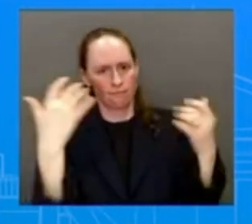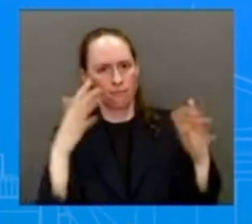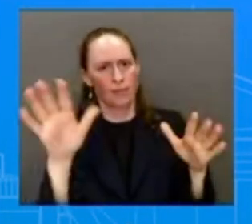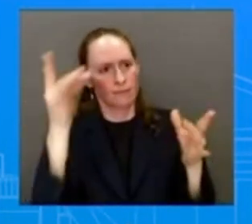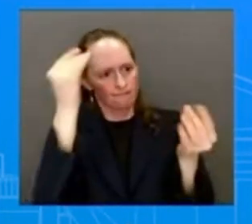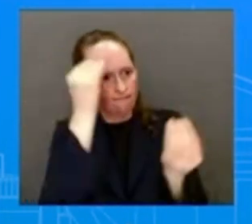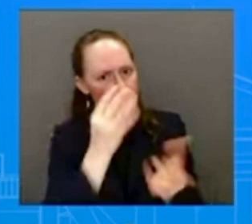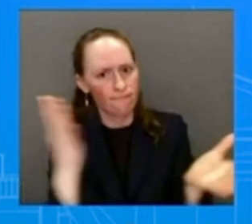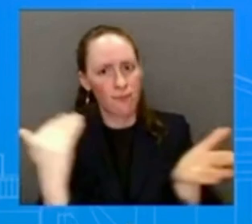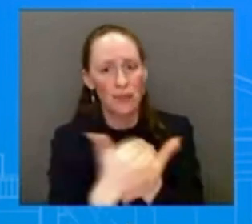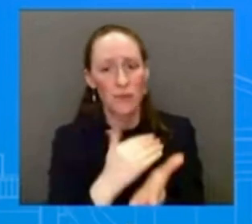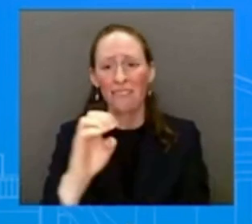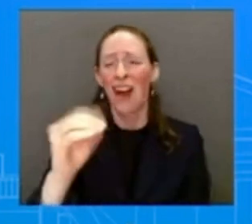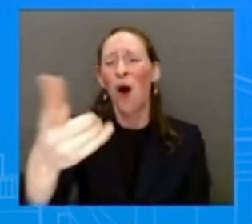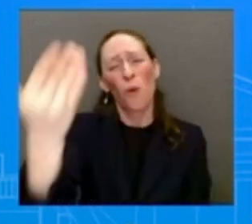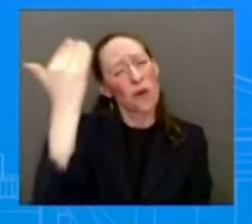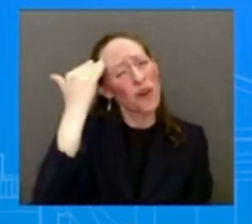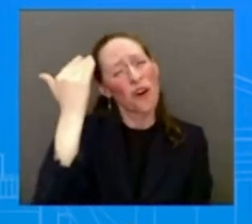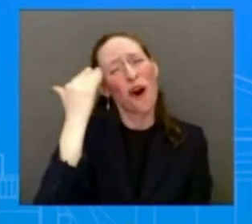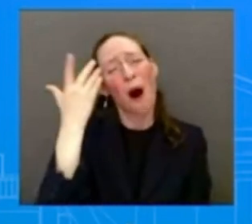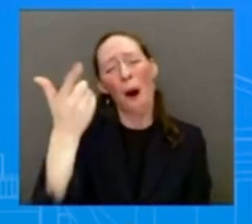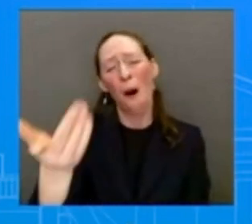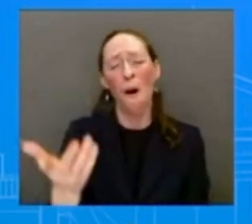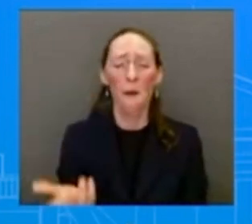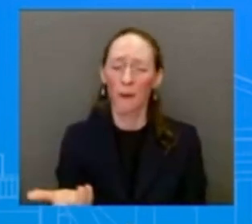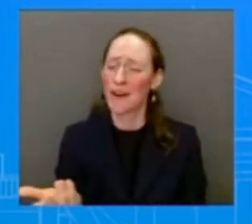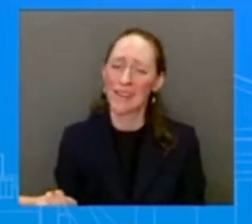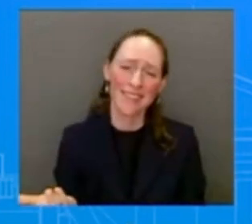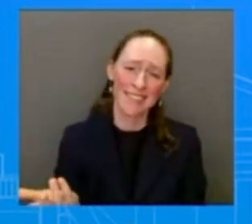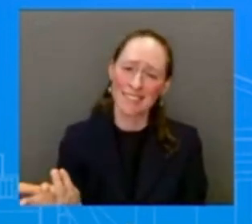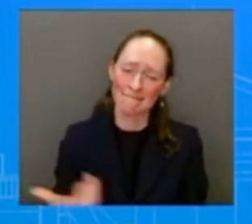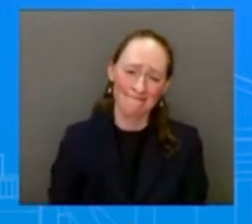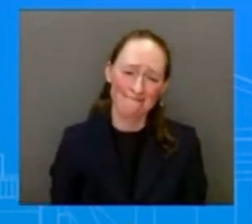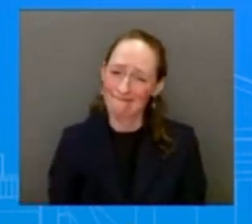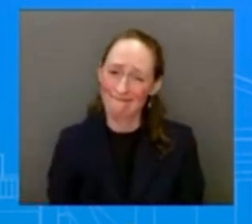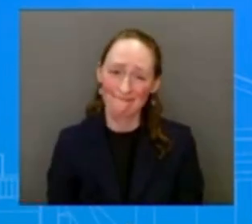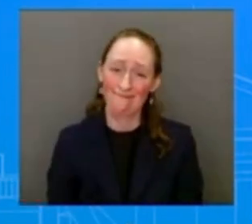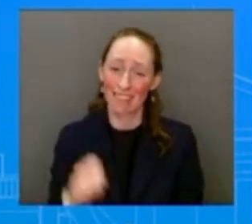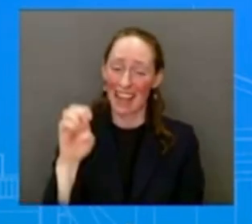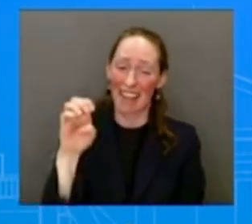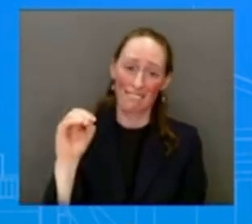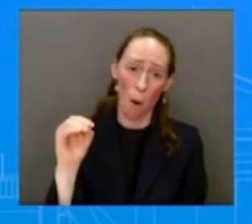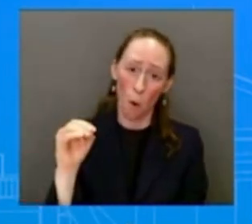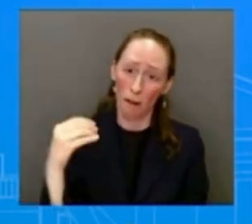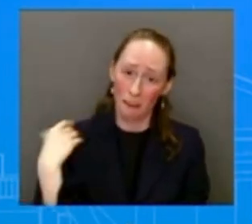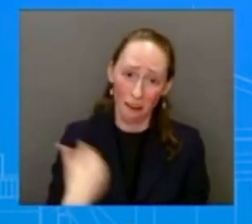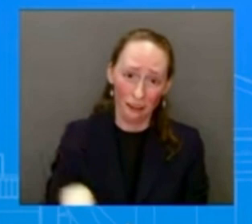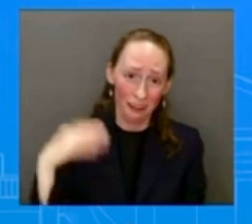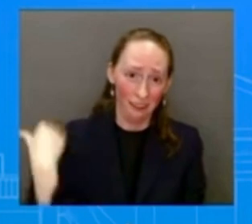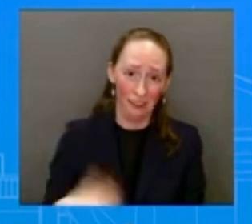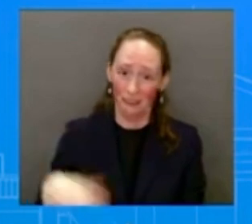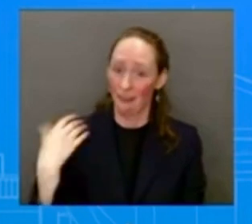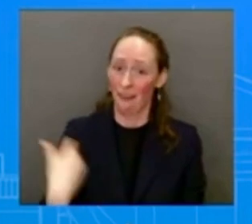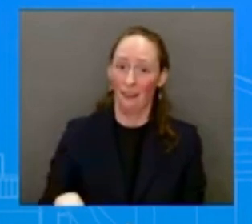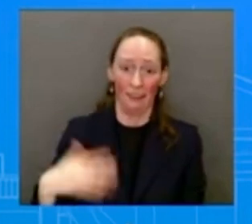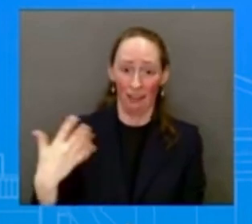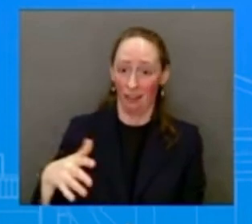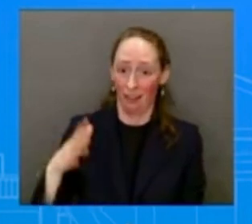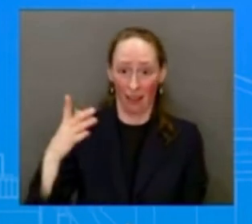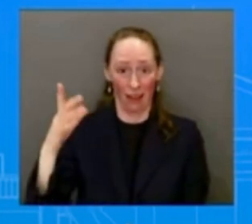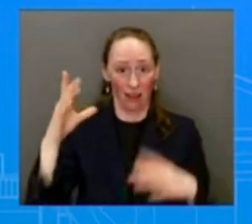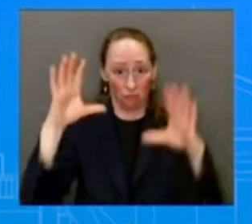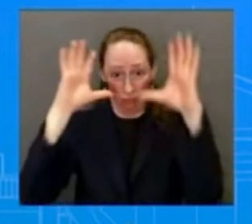I know you've covered this the first year and a half more than any other President has. And so clearly, we have taken this seriously.